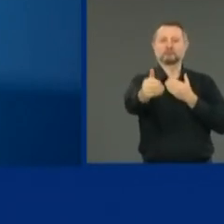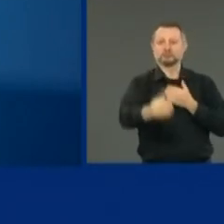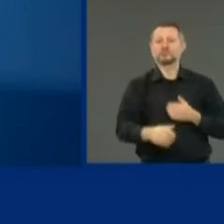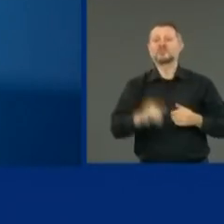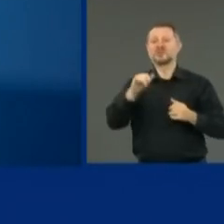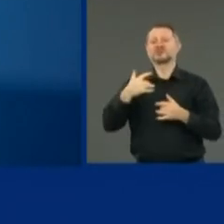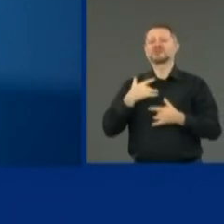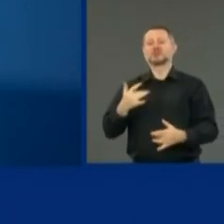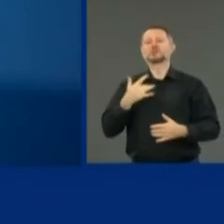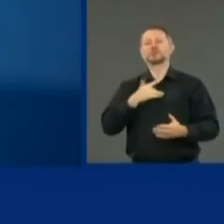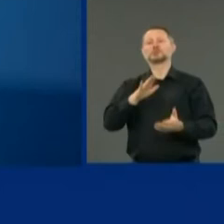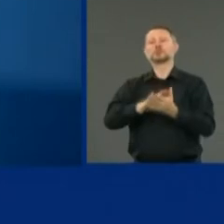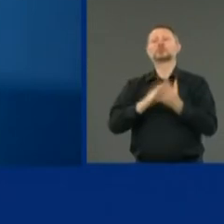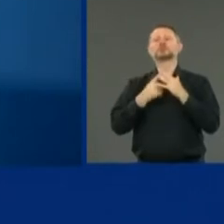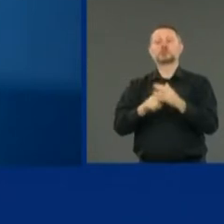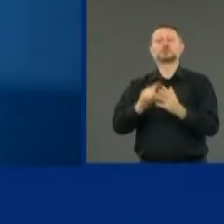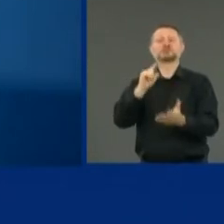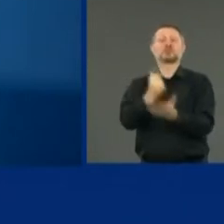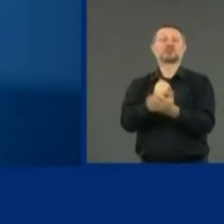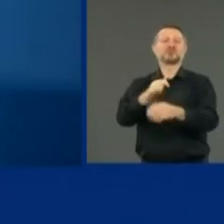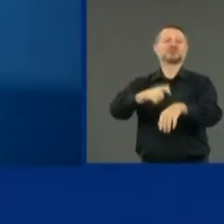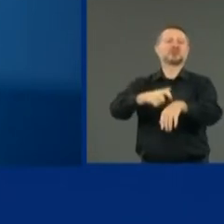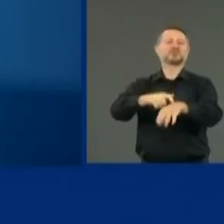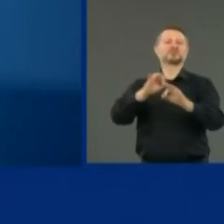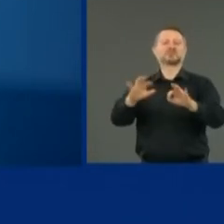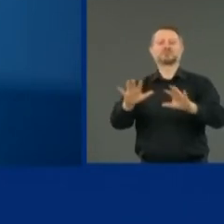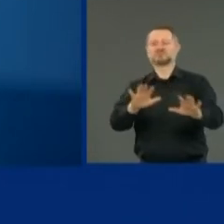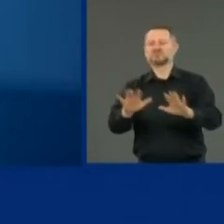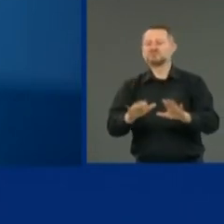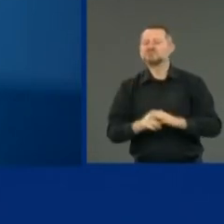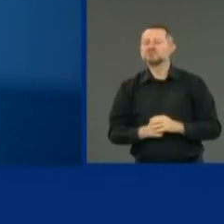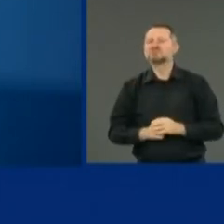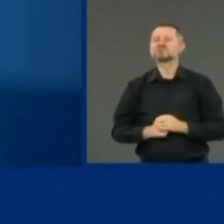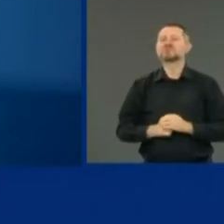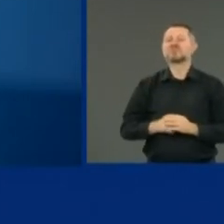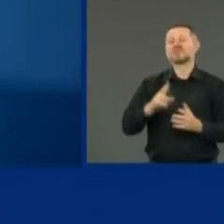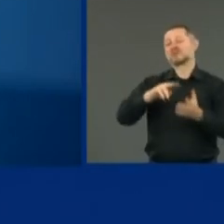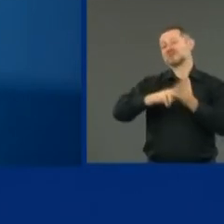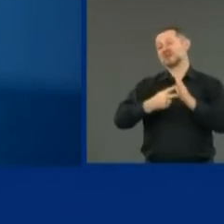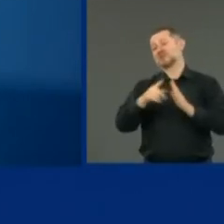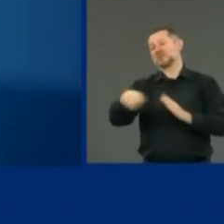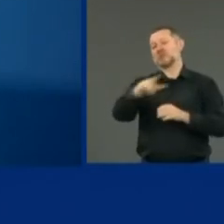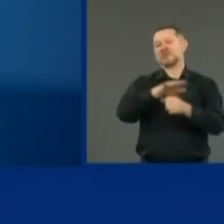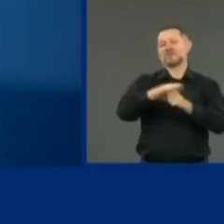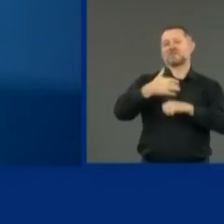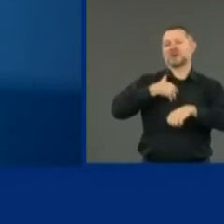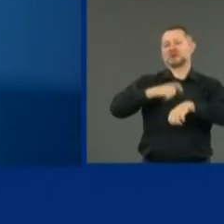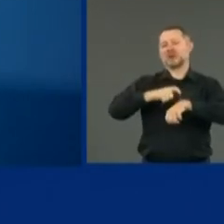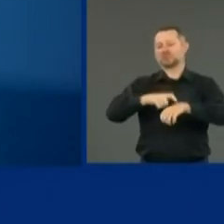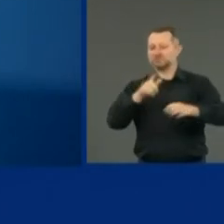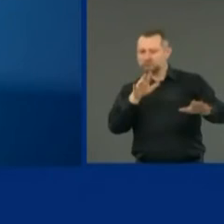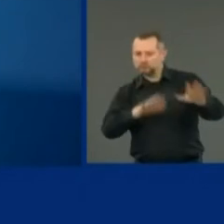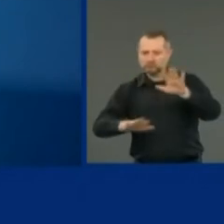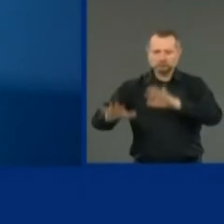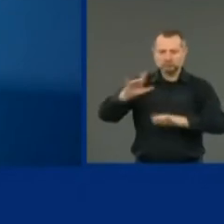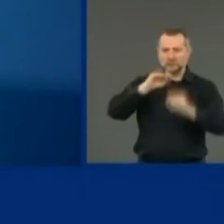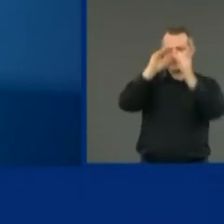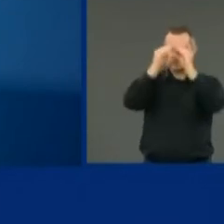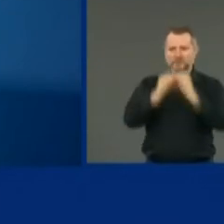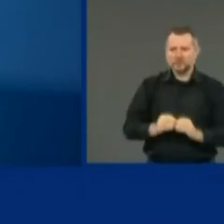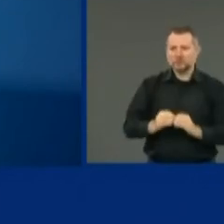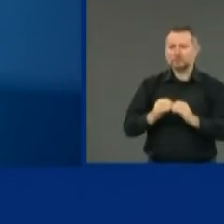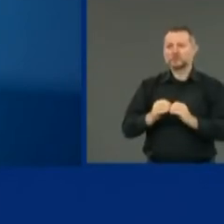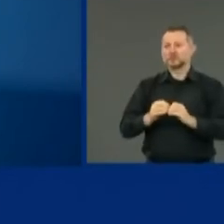start to graduate, high schools. And it gives us a couple of weeks between now and then. God forbid the number